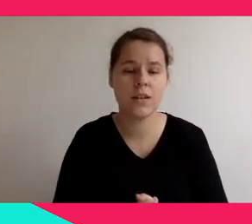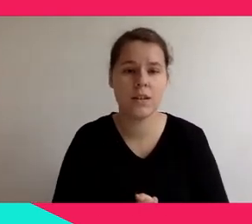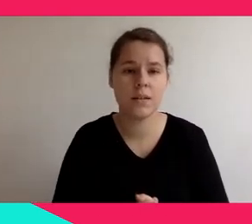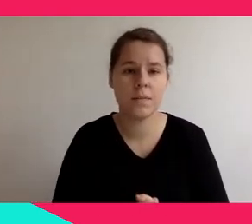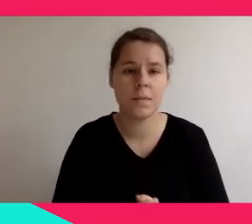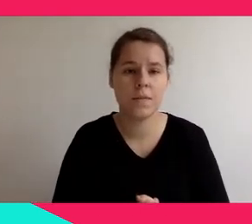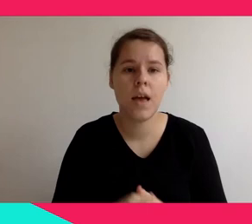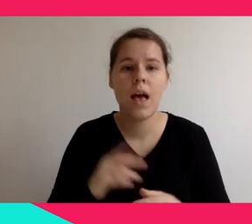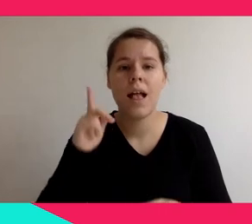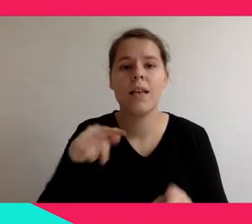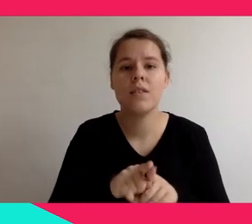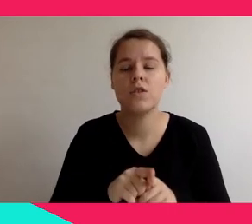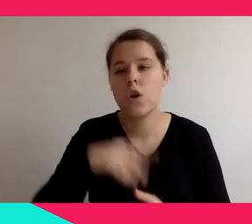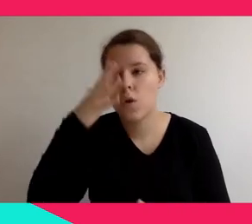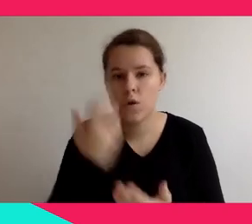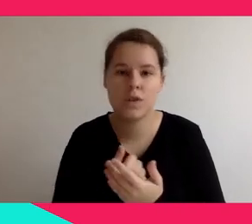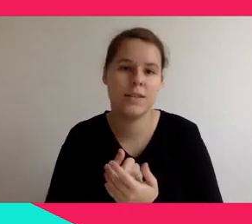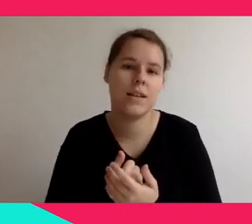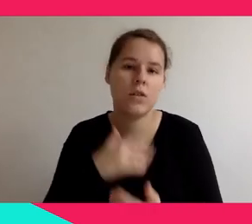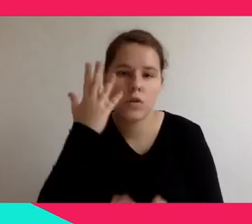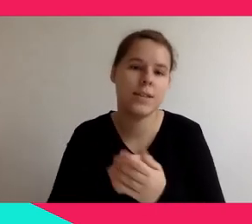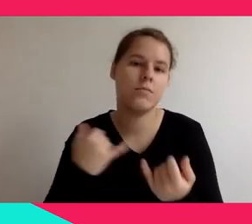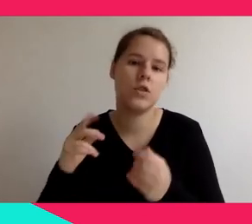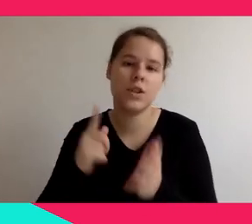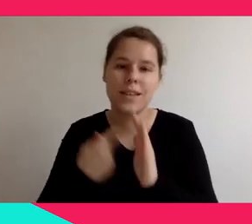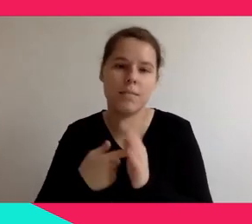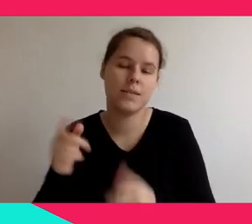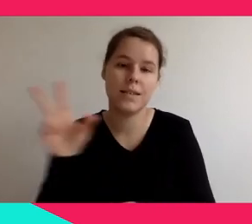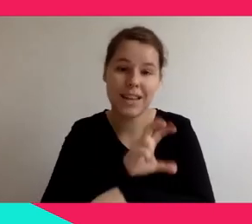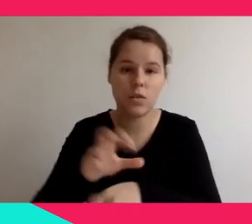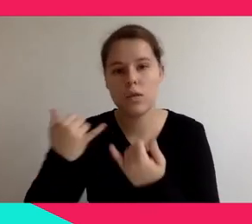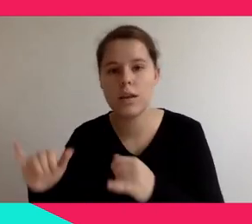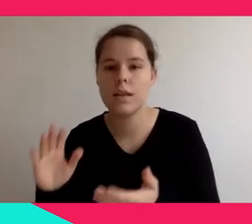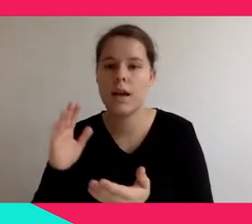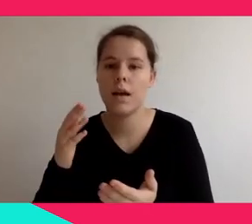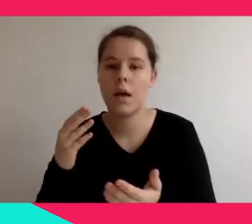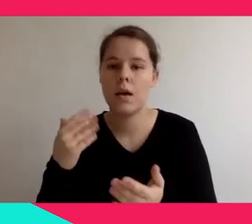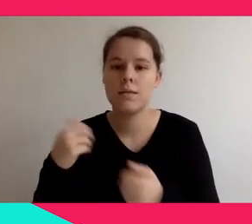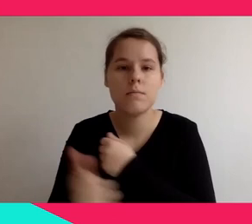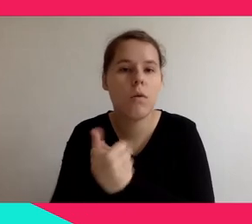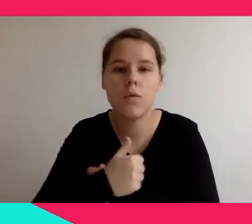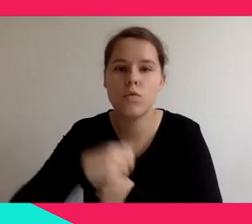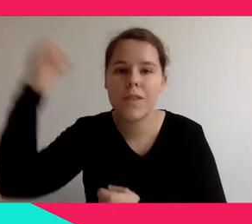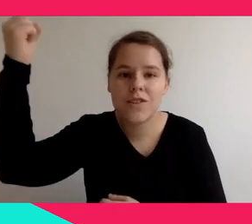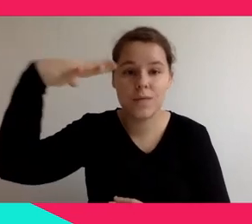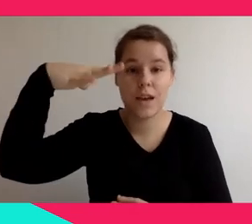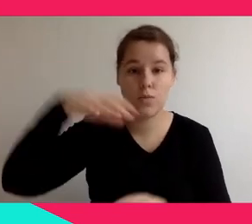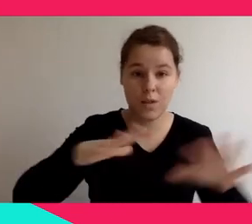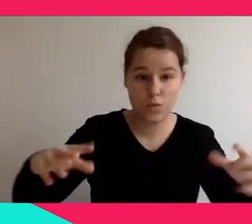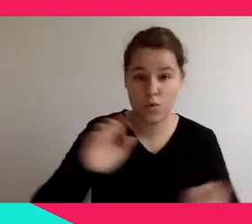lighting. Sometimes if we want to be seated or stay in